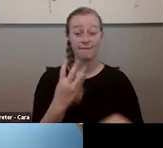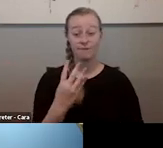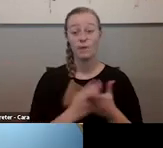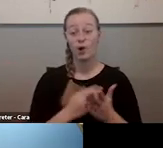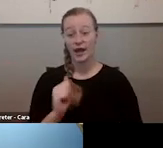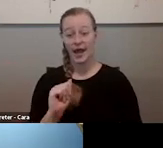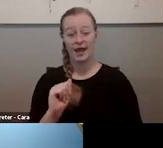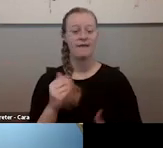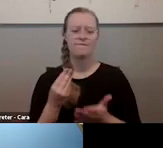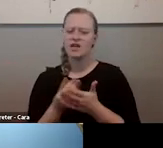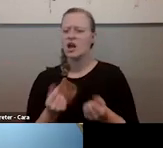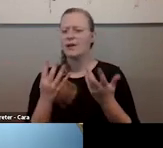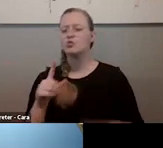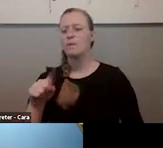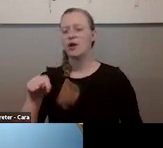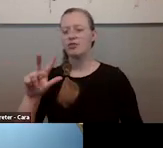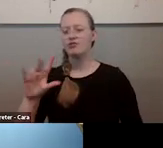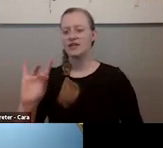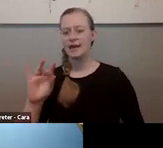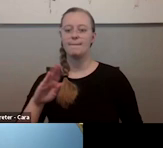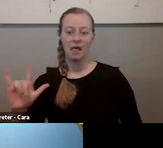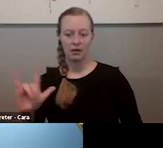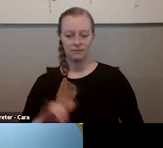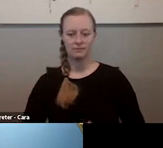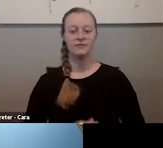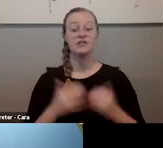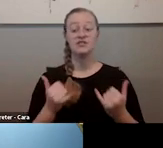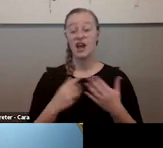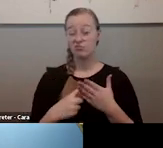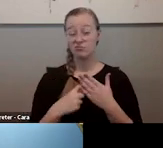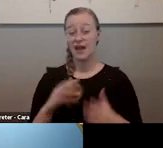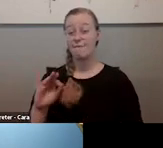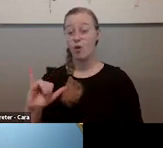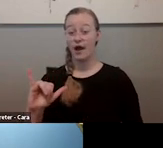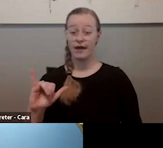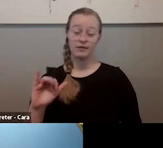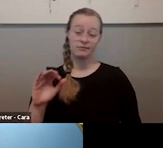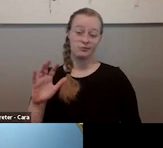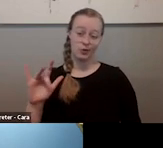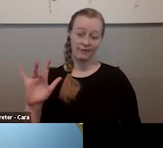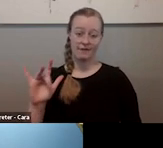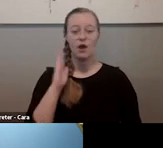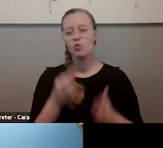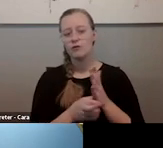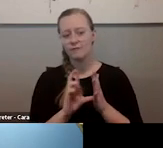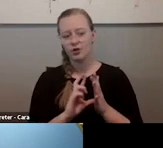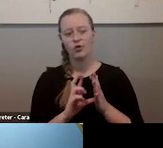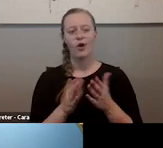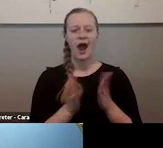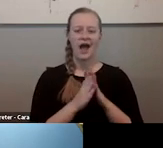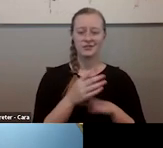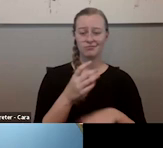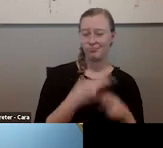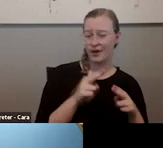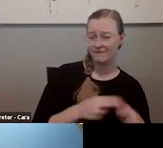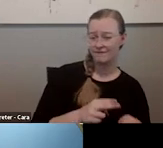funded at $1.38 billion. Now let's talk about FY25. I'll go over our asks briefly and then provide